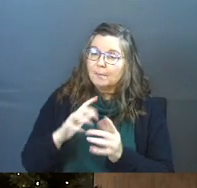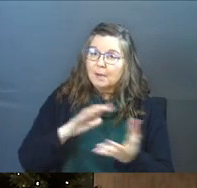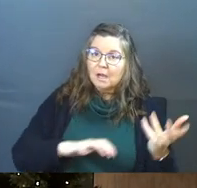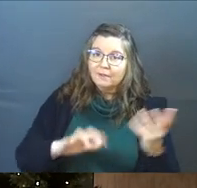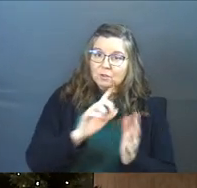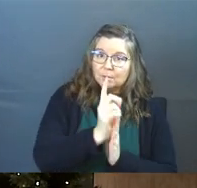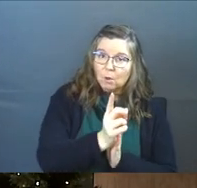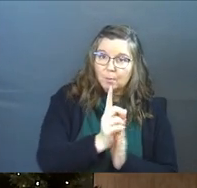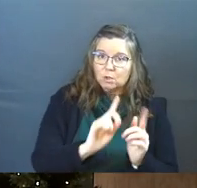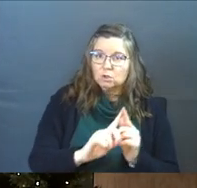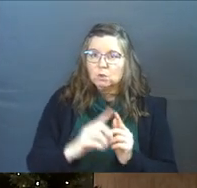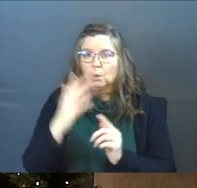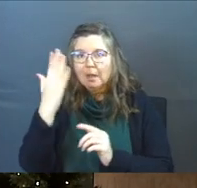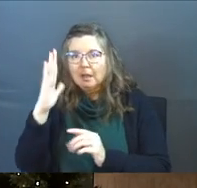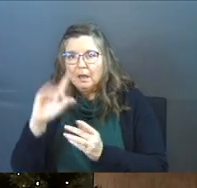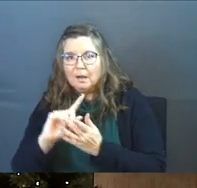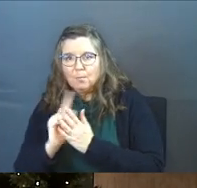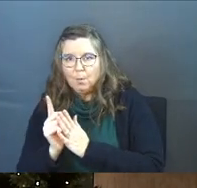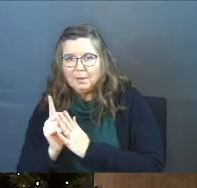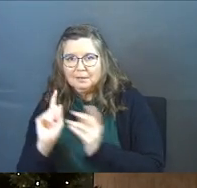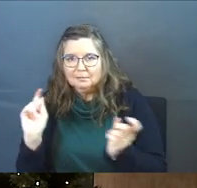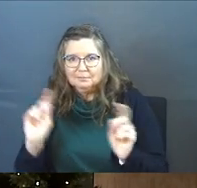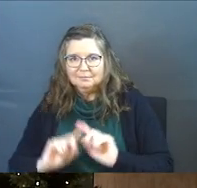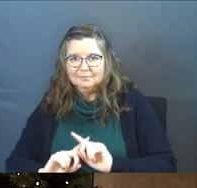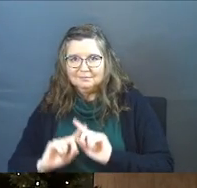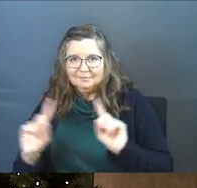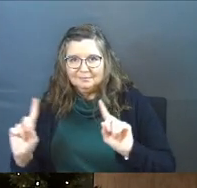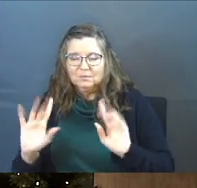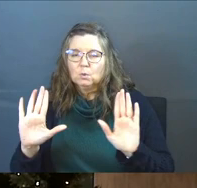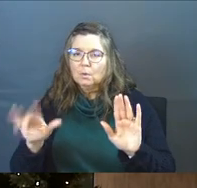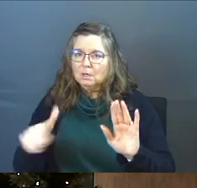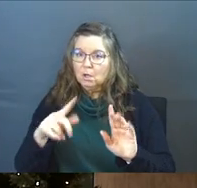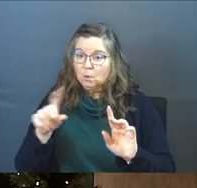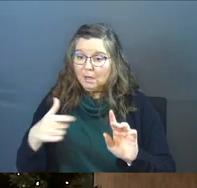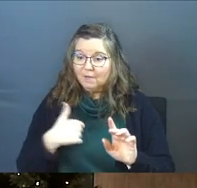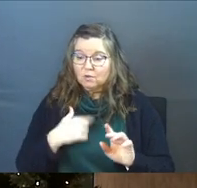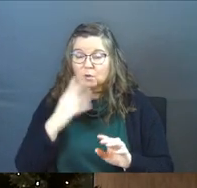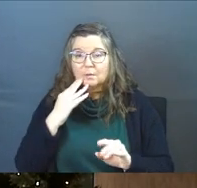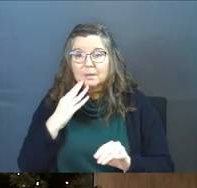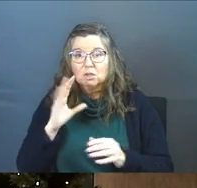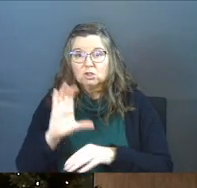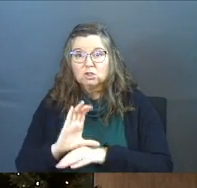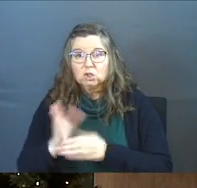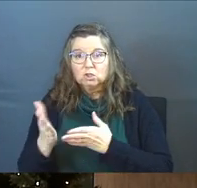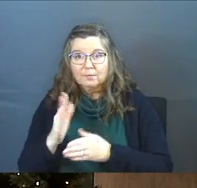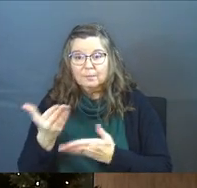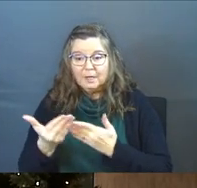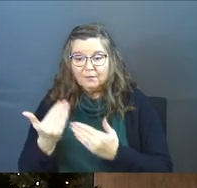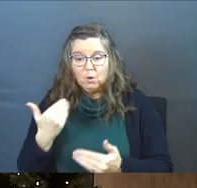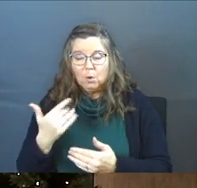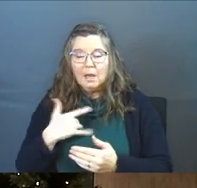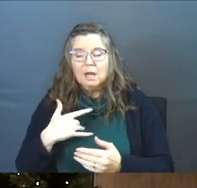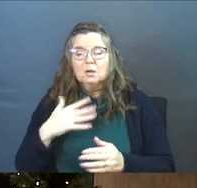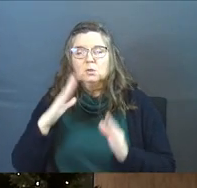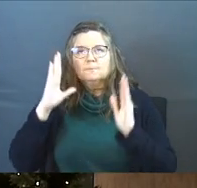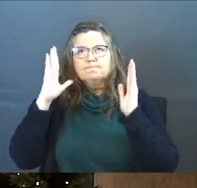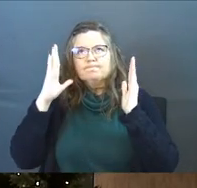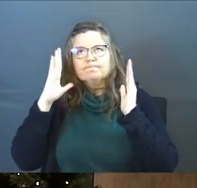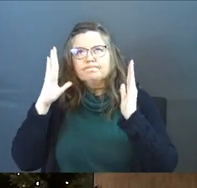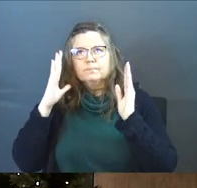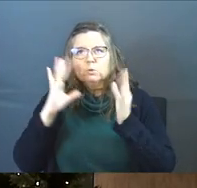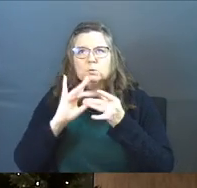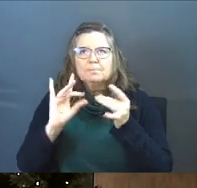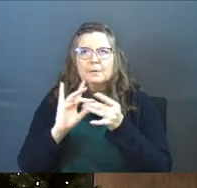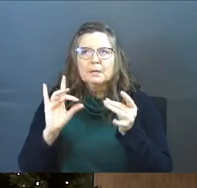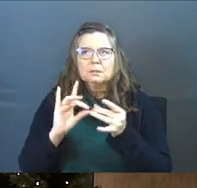confusing moment to a God moment. So here's another question. Have you ever been in a church service before? And you listen to the